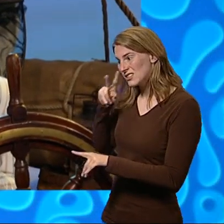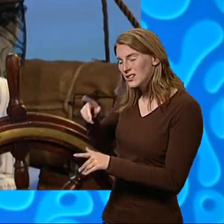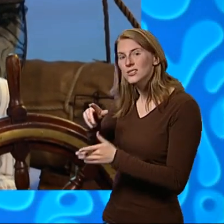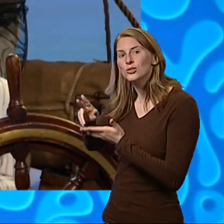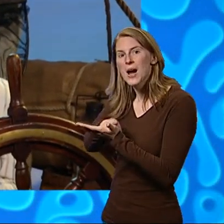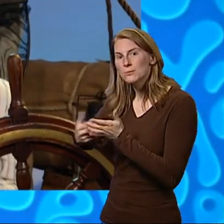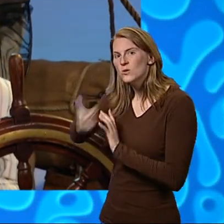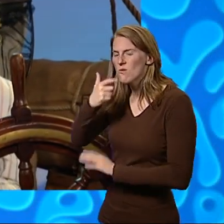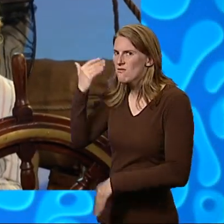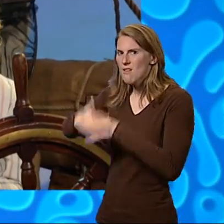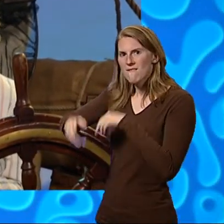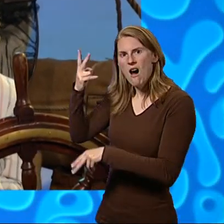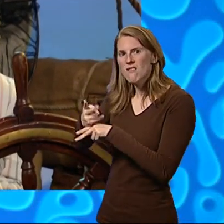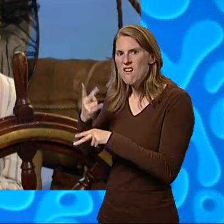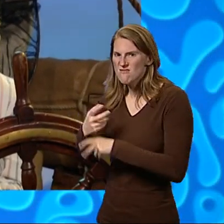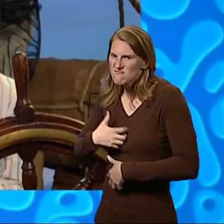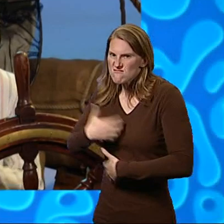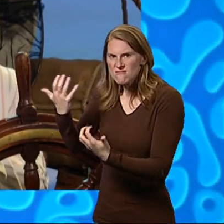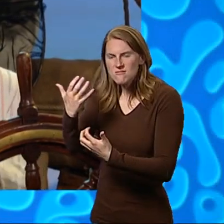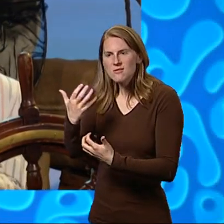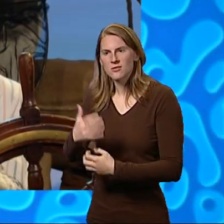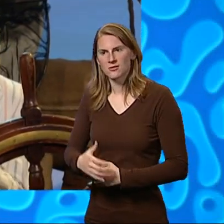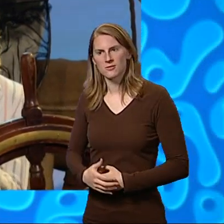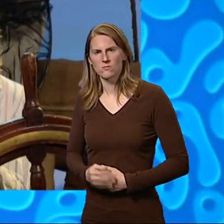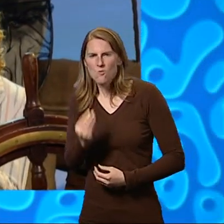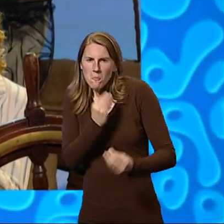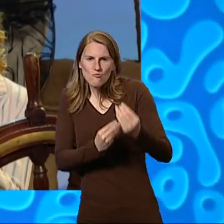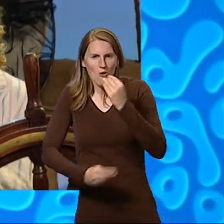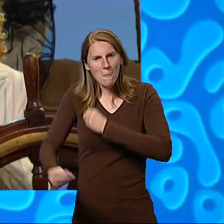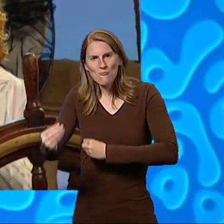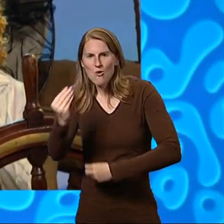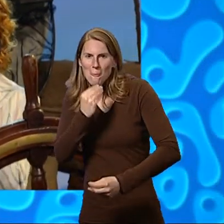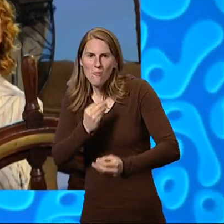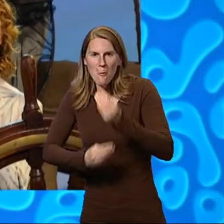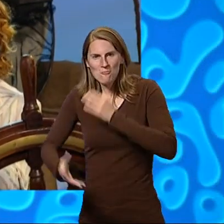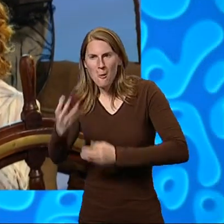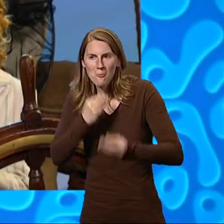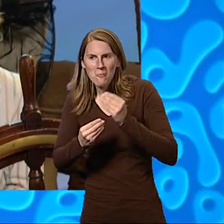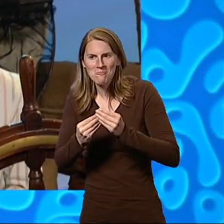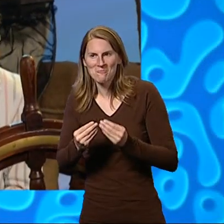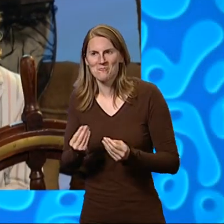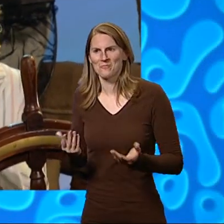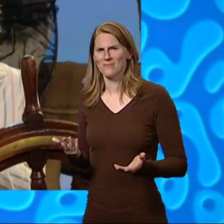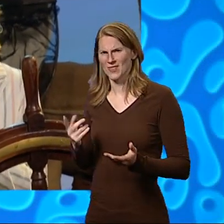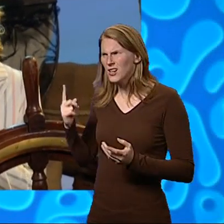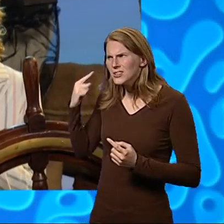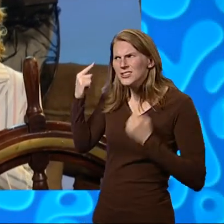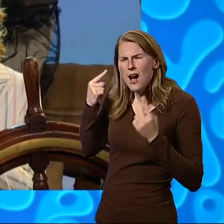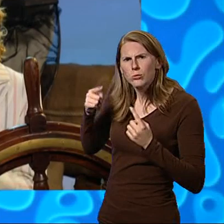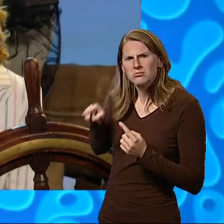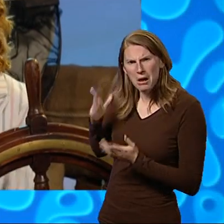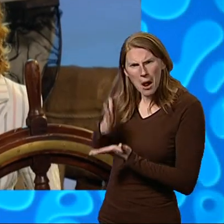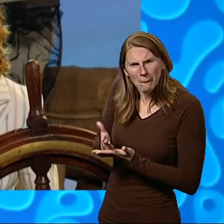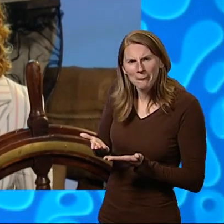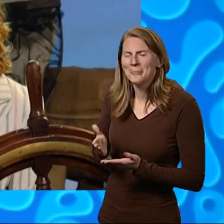again, growled Patagonia Clatterbottom. Chomp, chomp, chomp. Glug, glug, glug. Was that a sound effect?